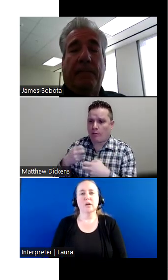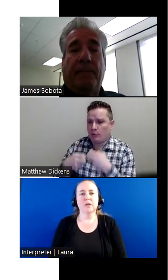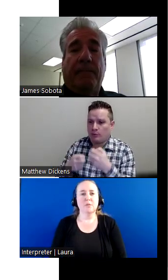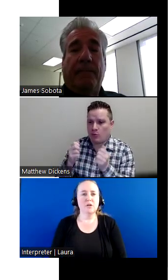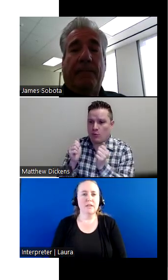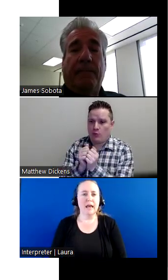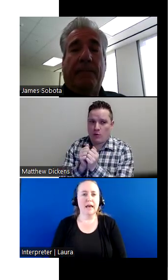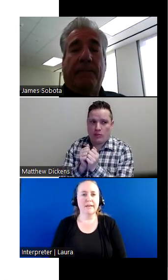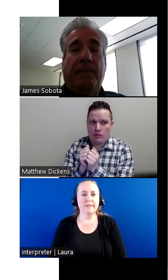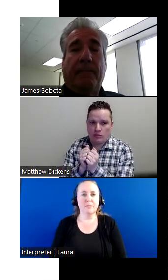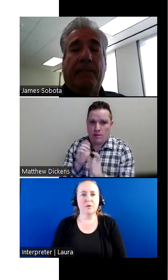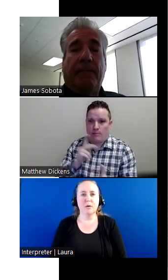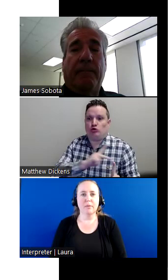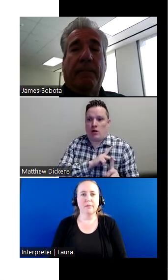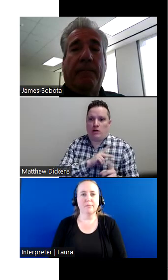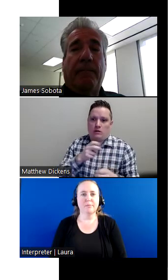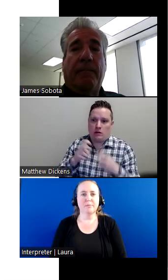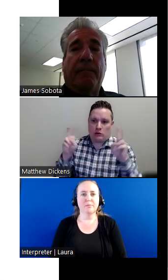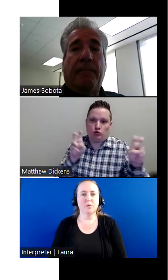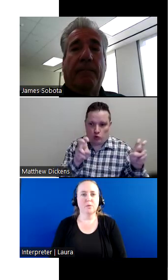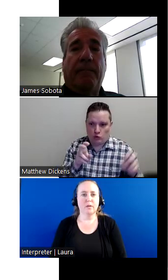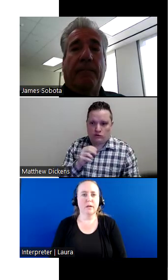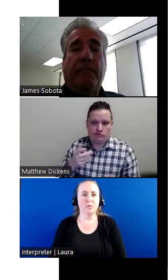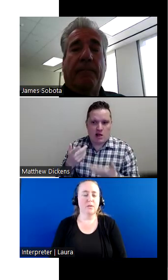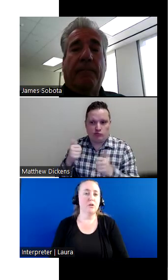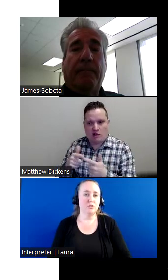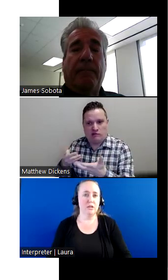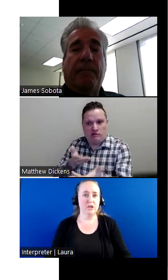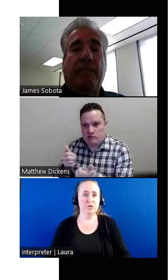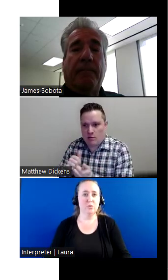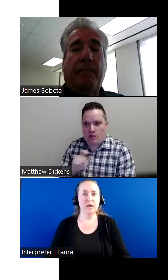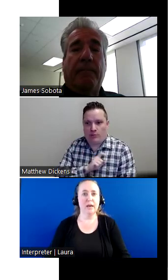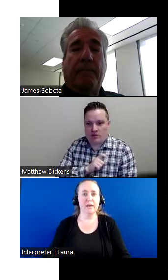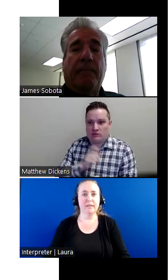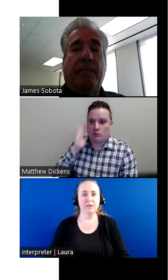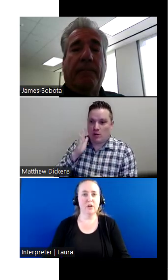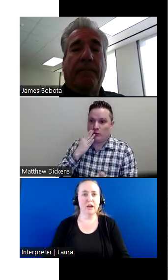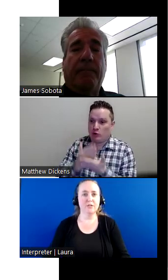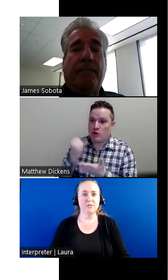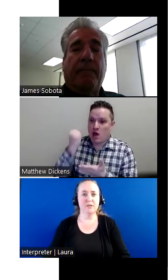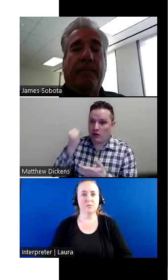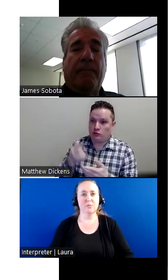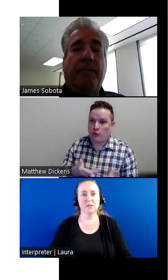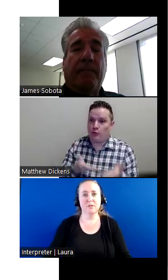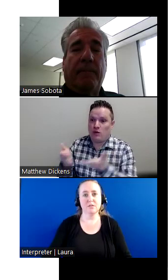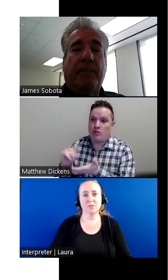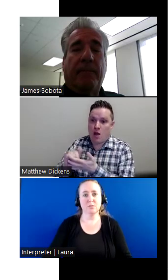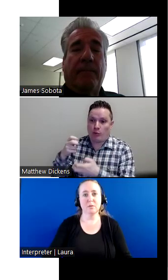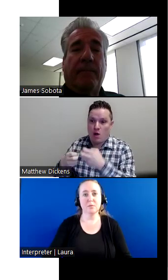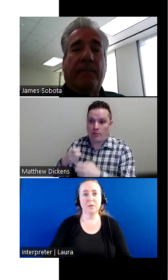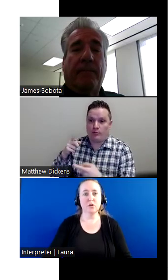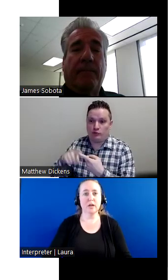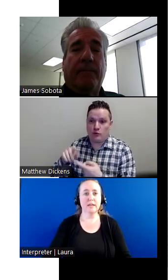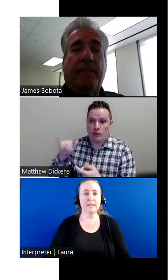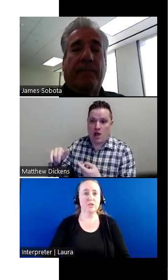So if a person has a problem like with a personal issue and they try to discuss with the police officer,